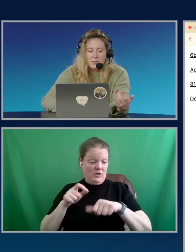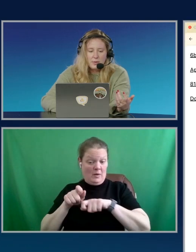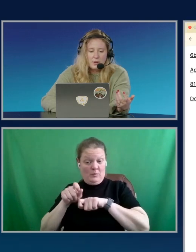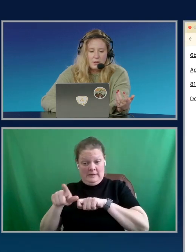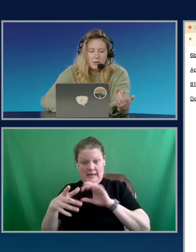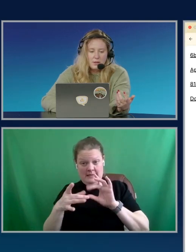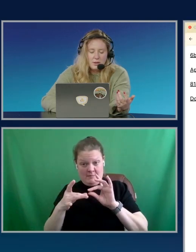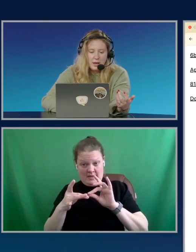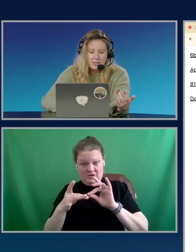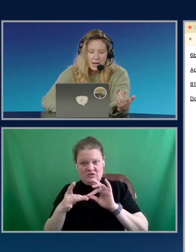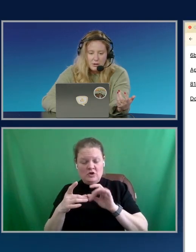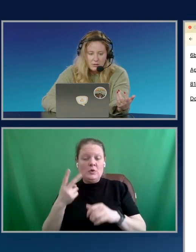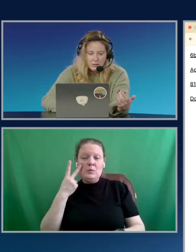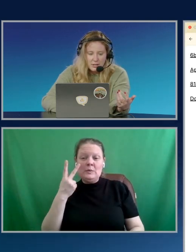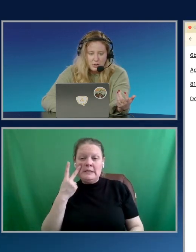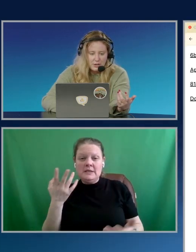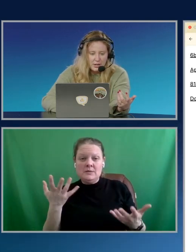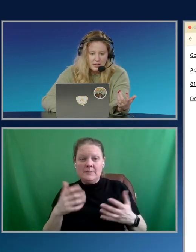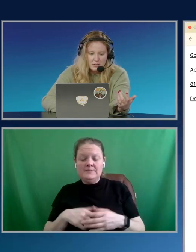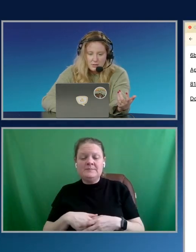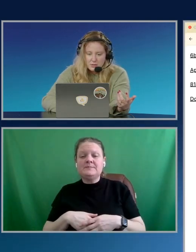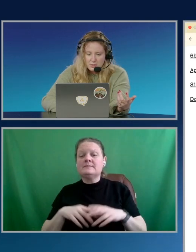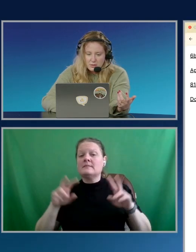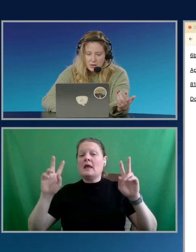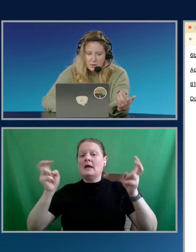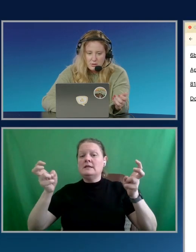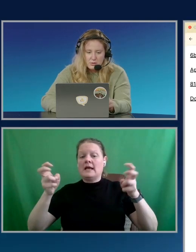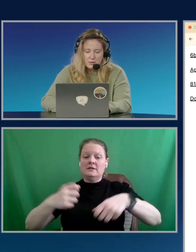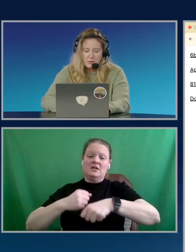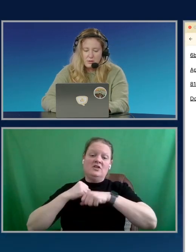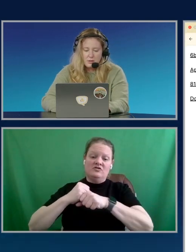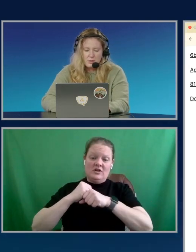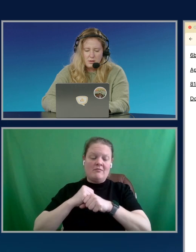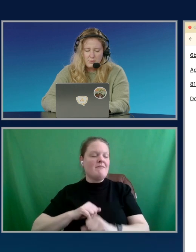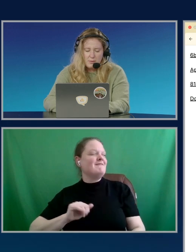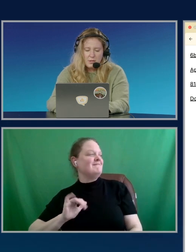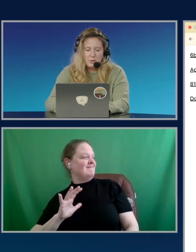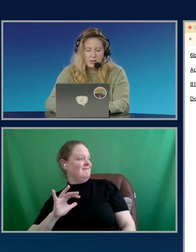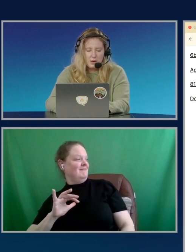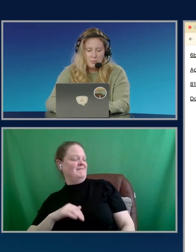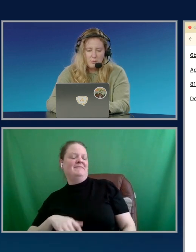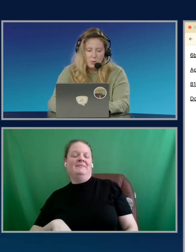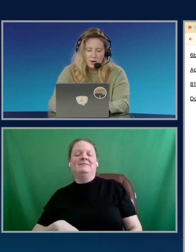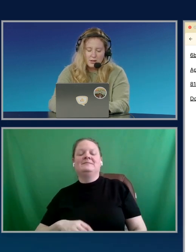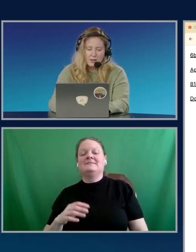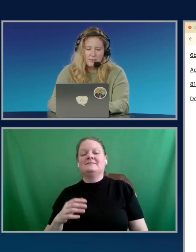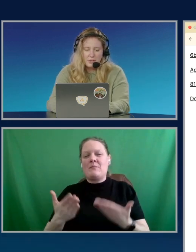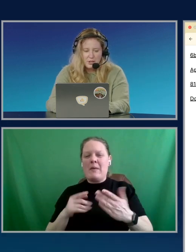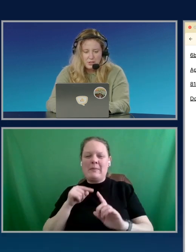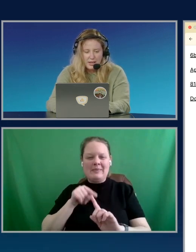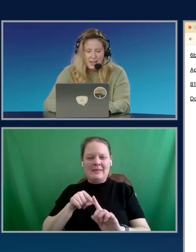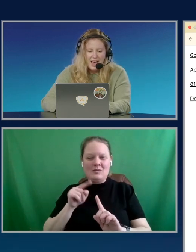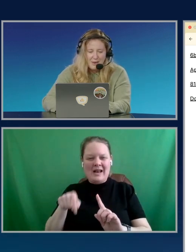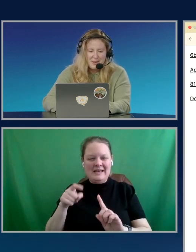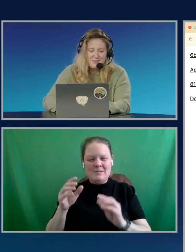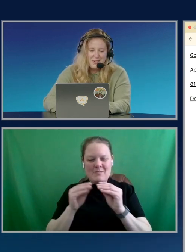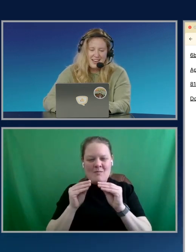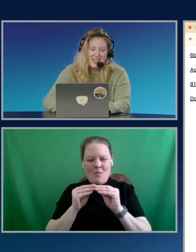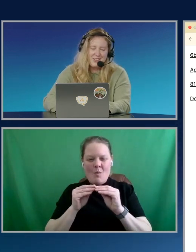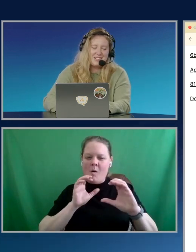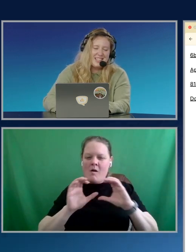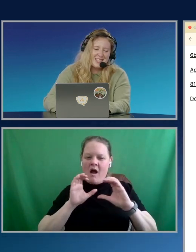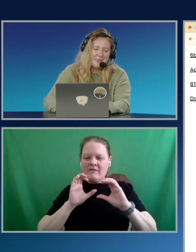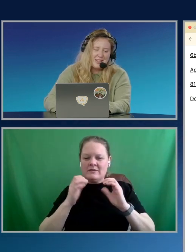a title is generated. So maybe this one, I need more conversation to happen.